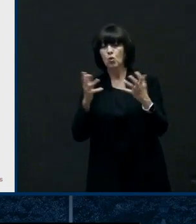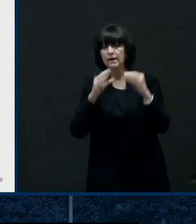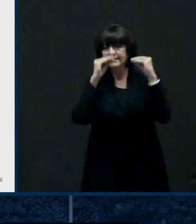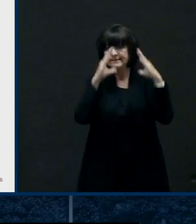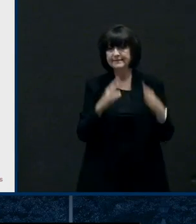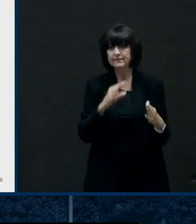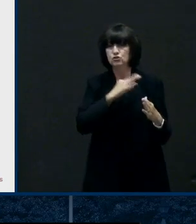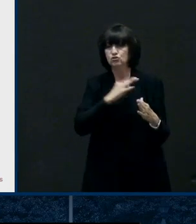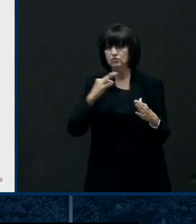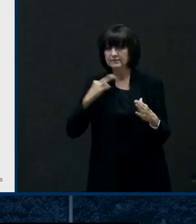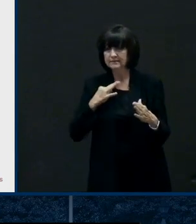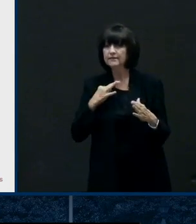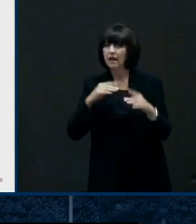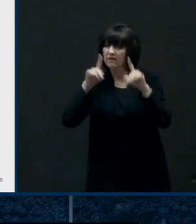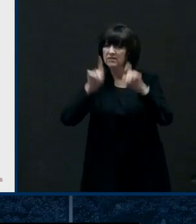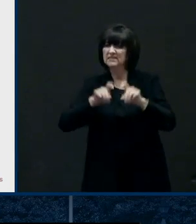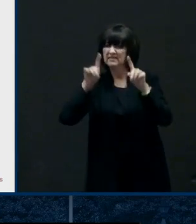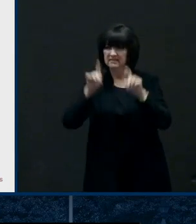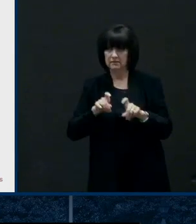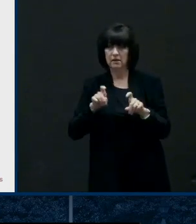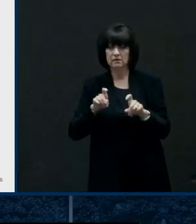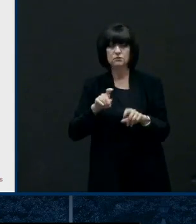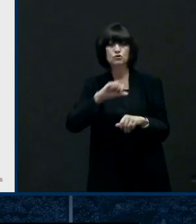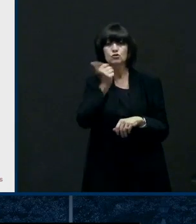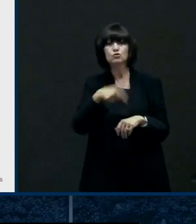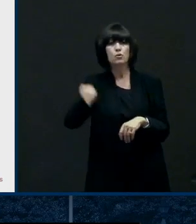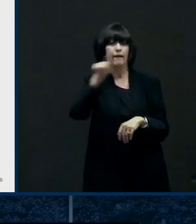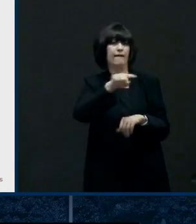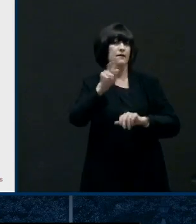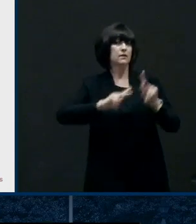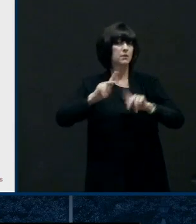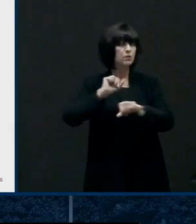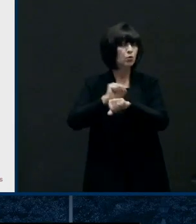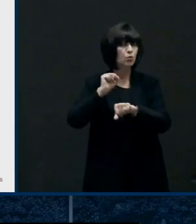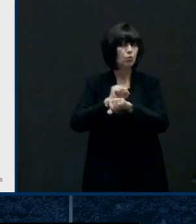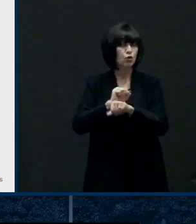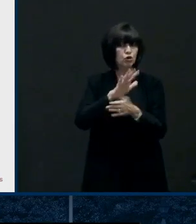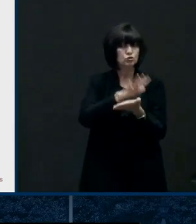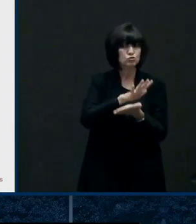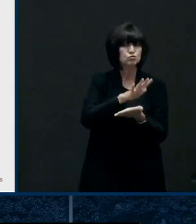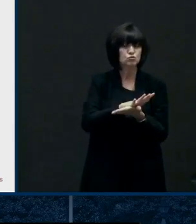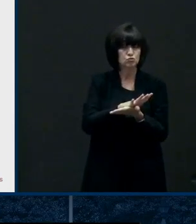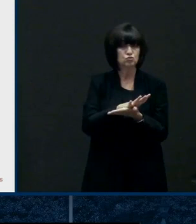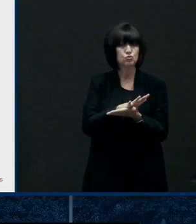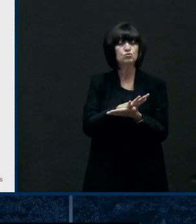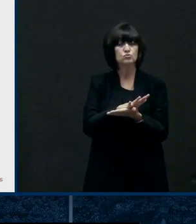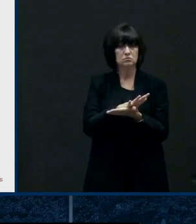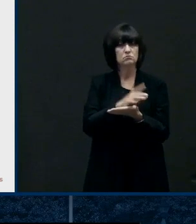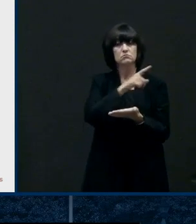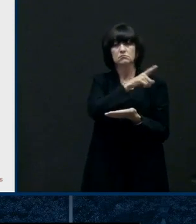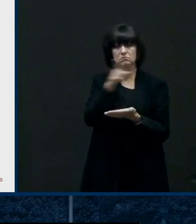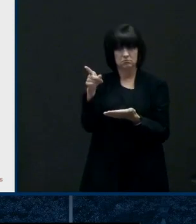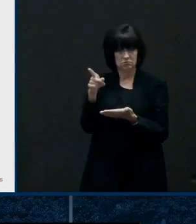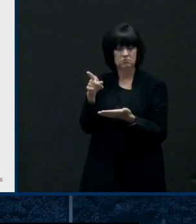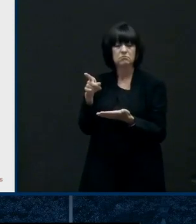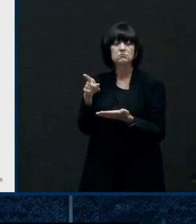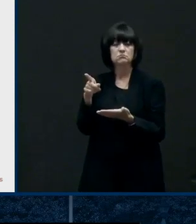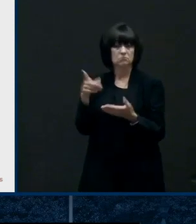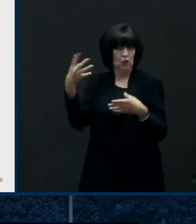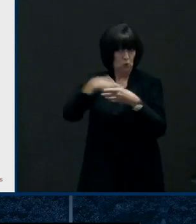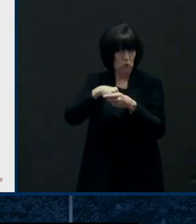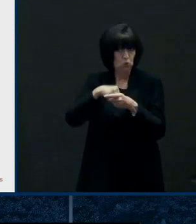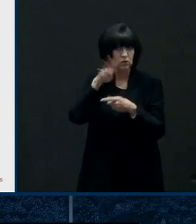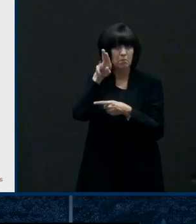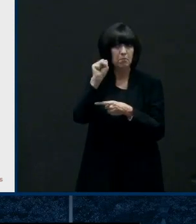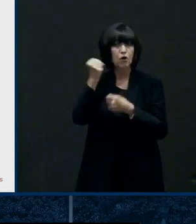a teacher and staff so anybody that works in schools that could be there while students are including bus drivers uh